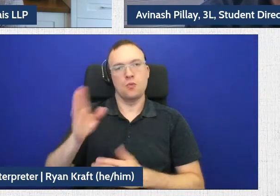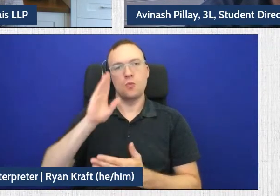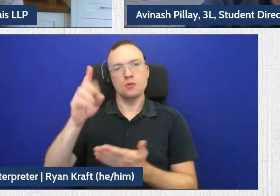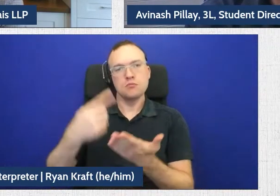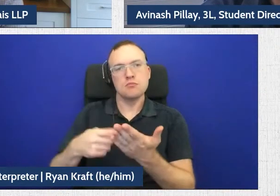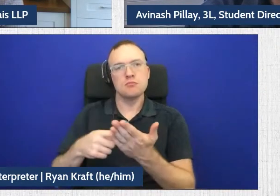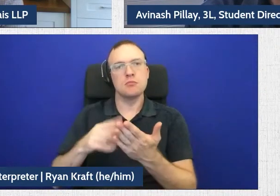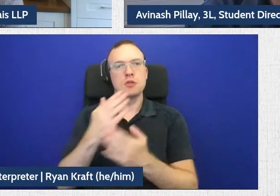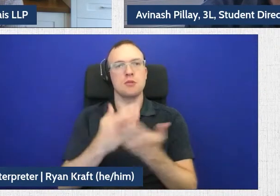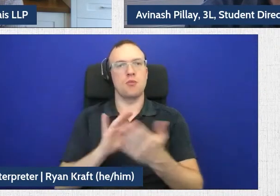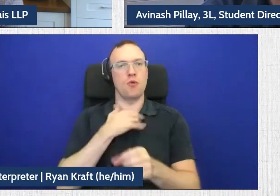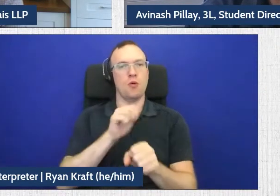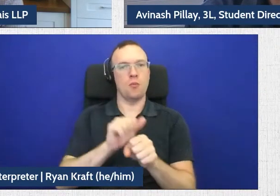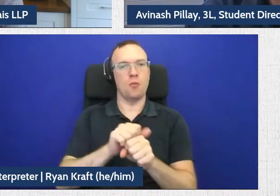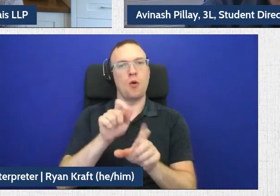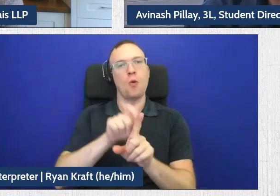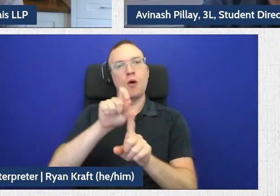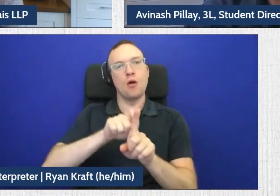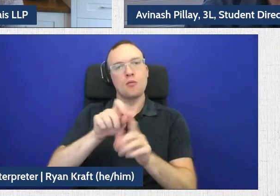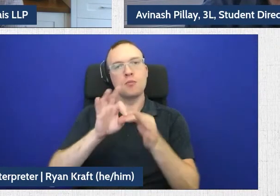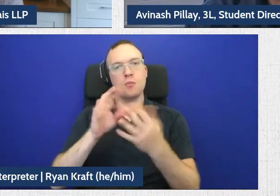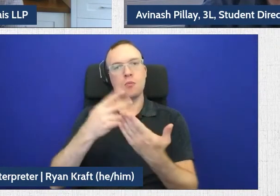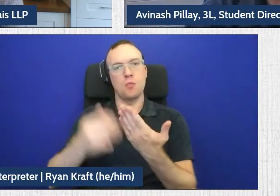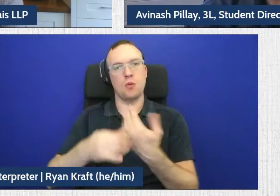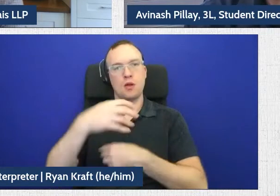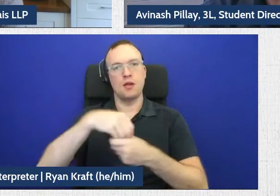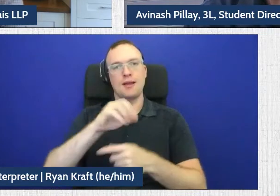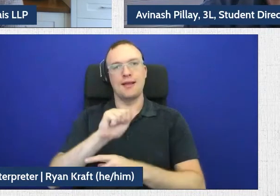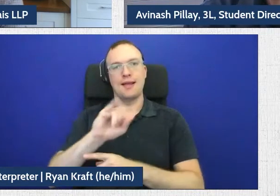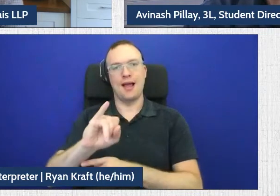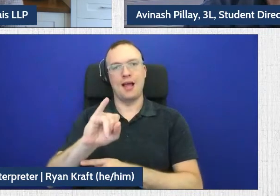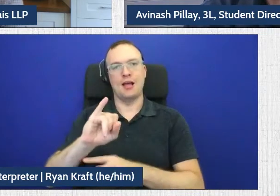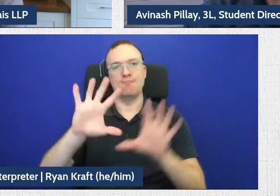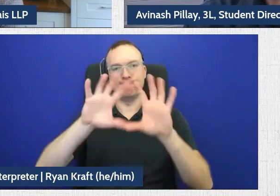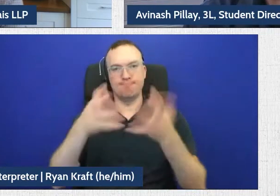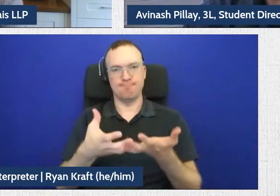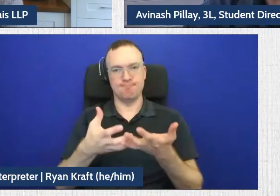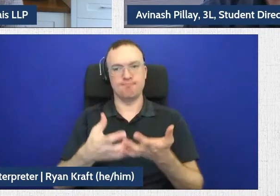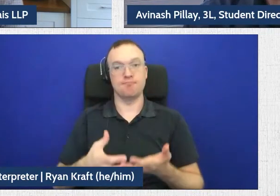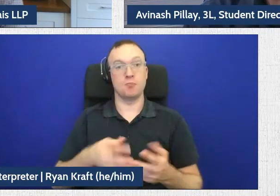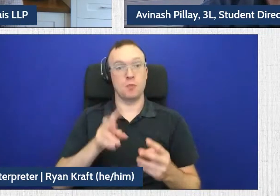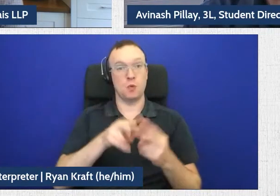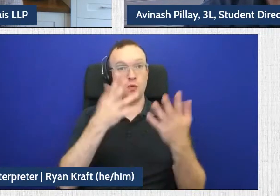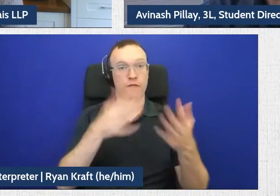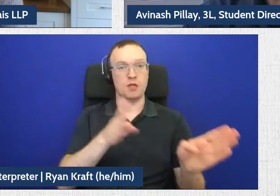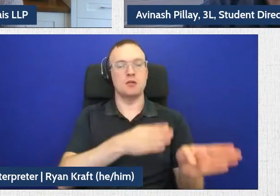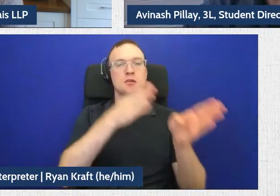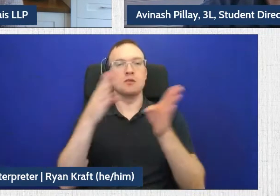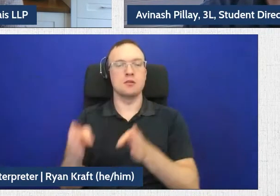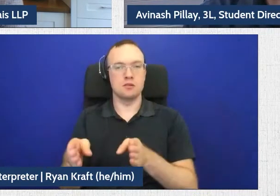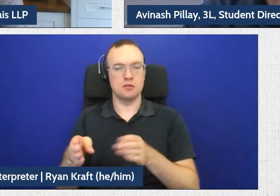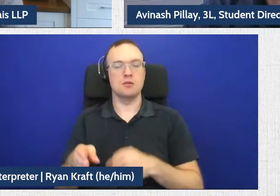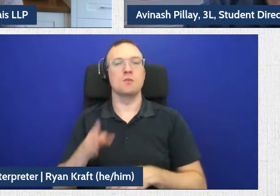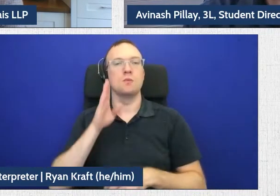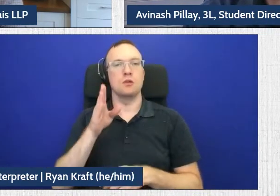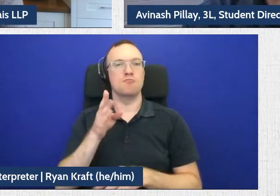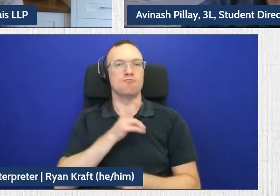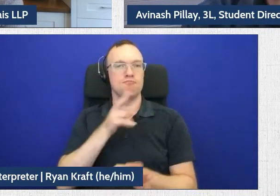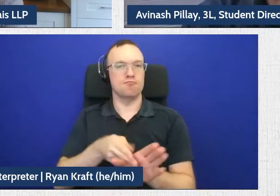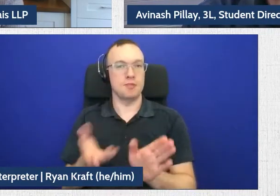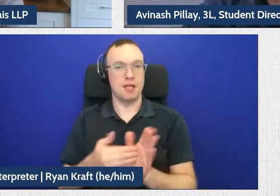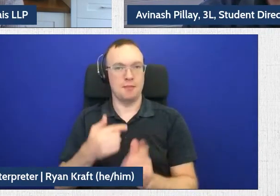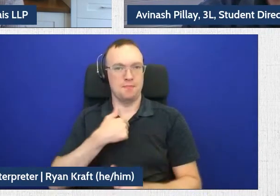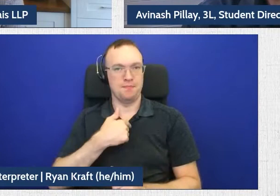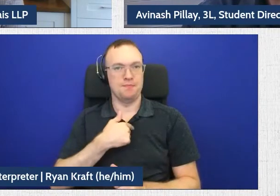employment and harassment related projects in the AI sphere. After Holly and Solene have spoken, I will be joining you again